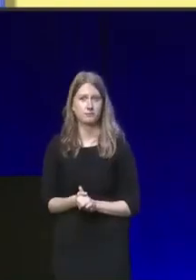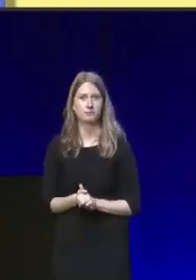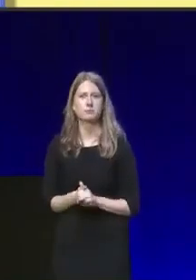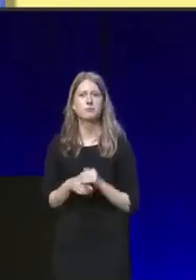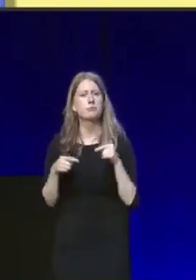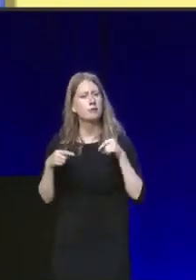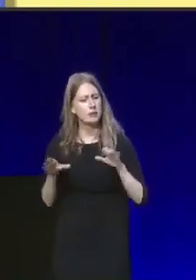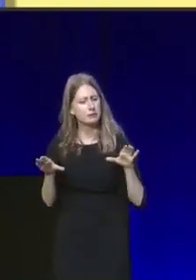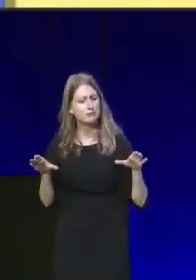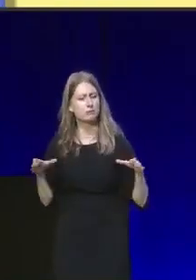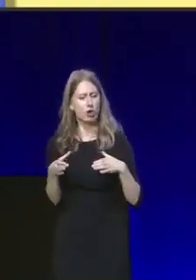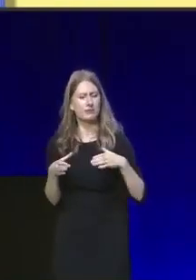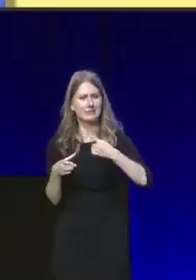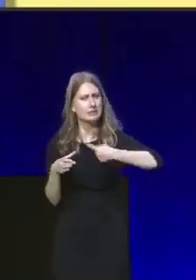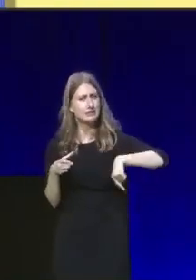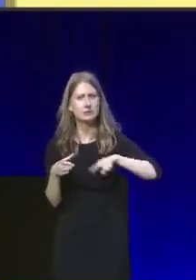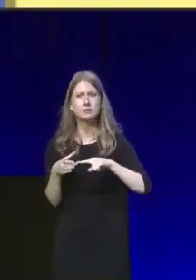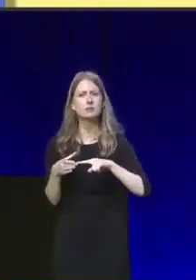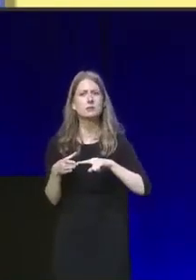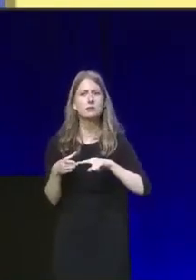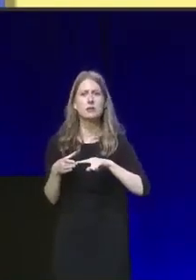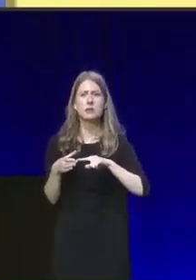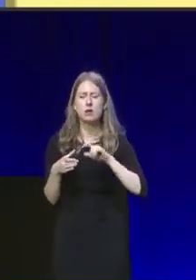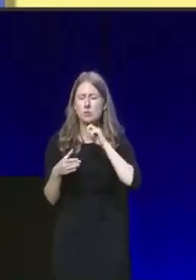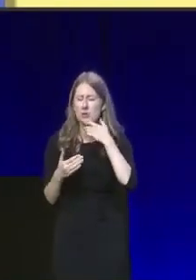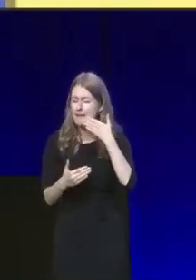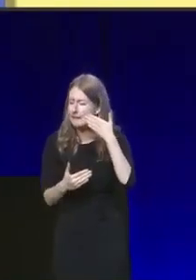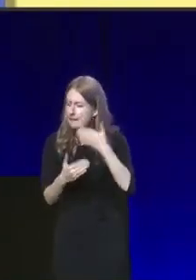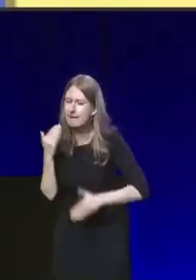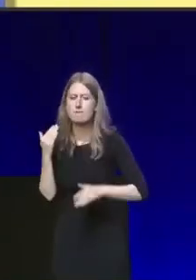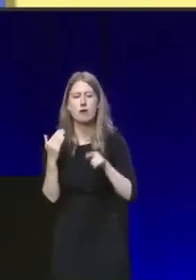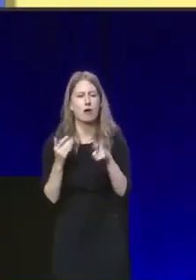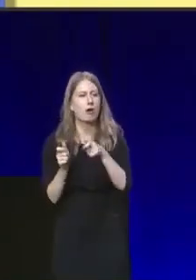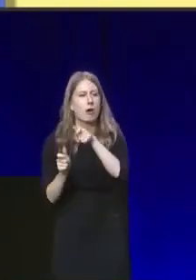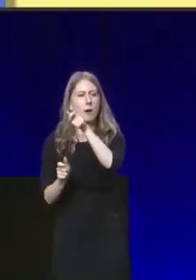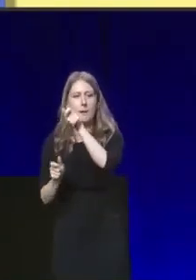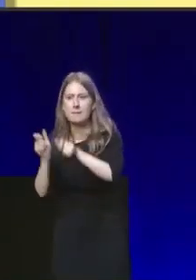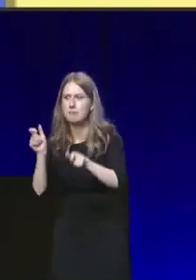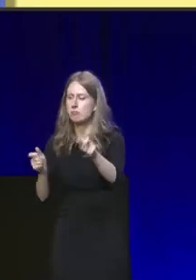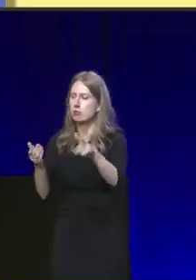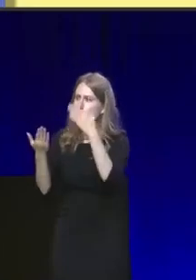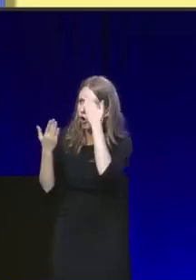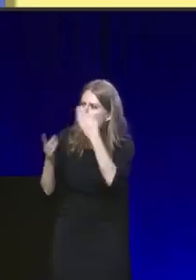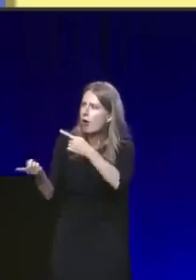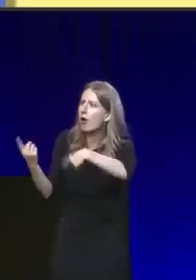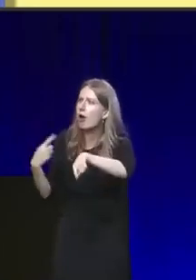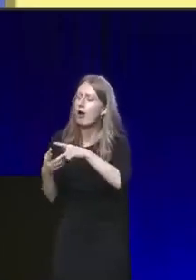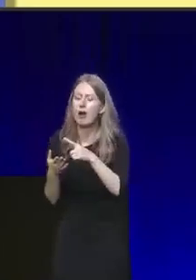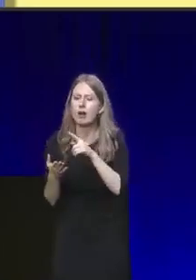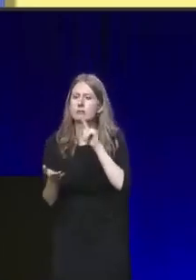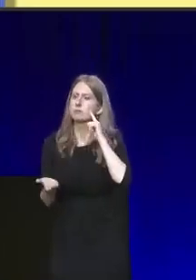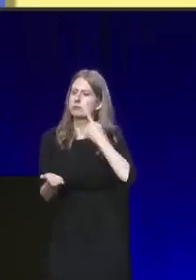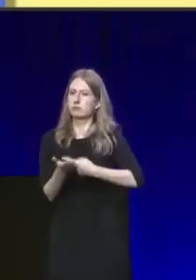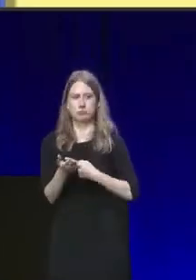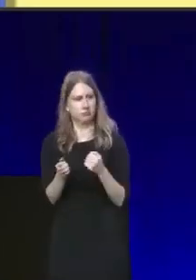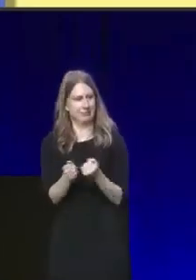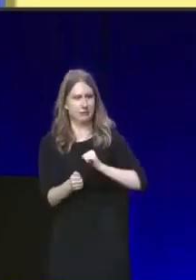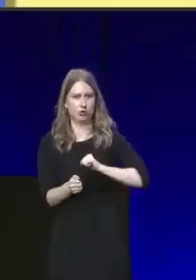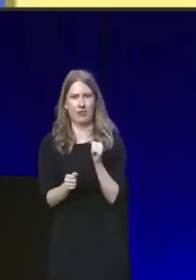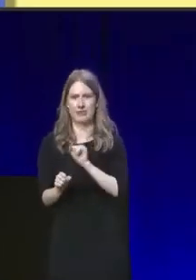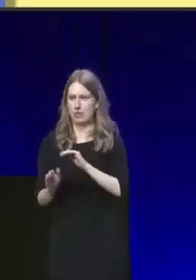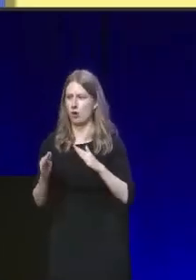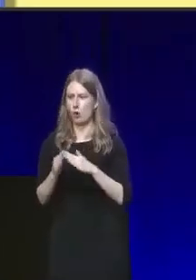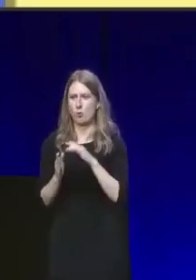party will never, ever denigrate people who honour us by choosing to make Scotland their home.